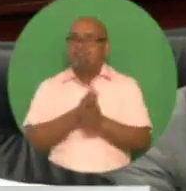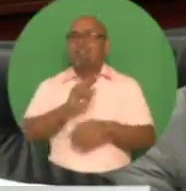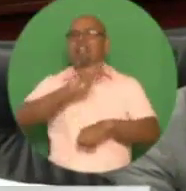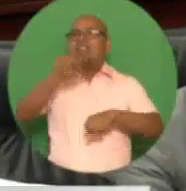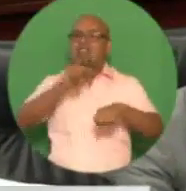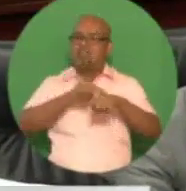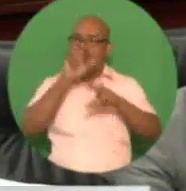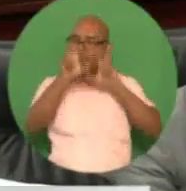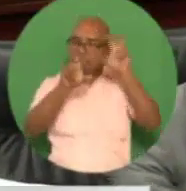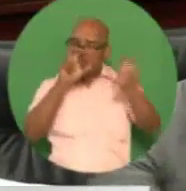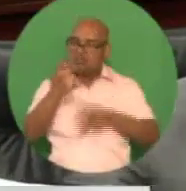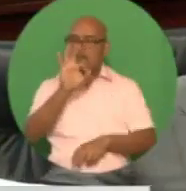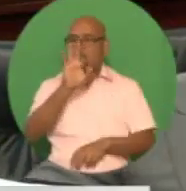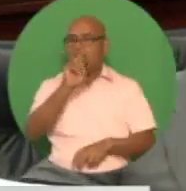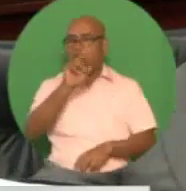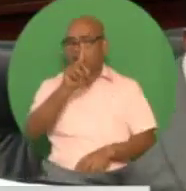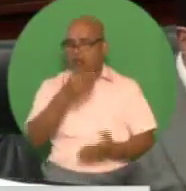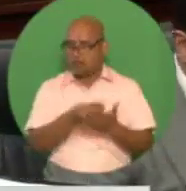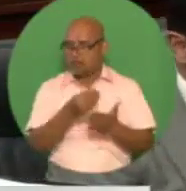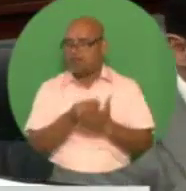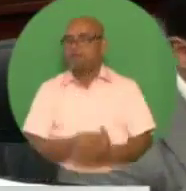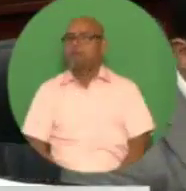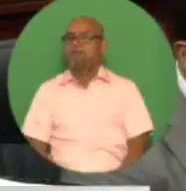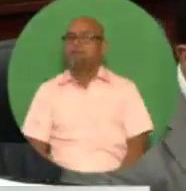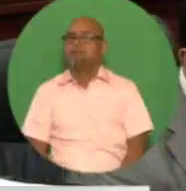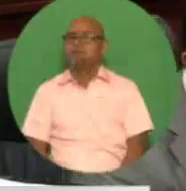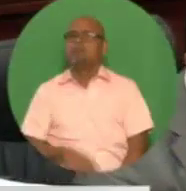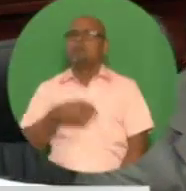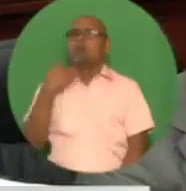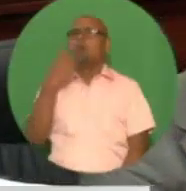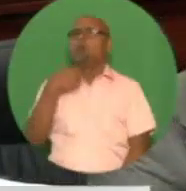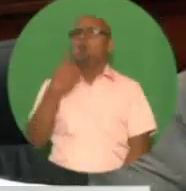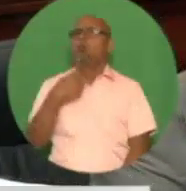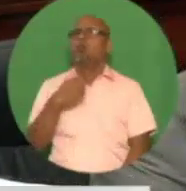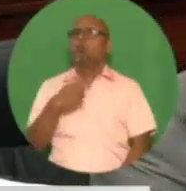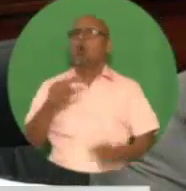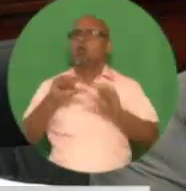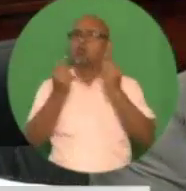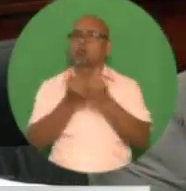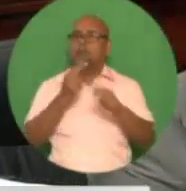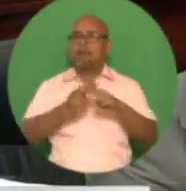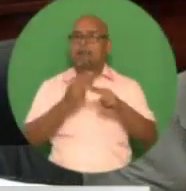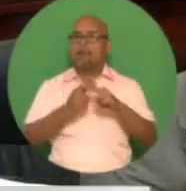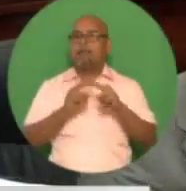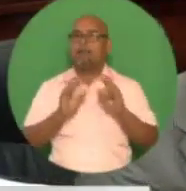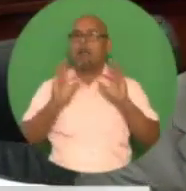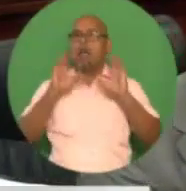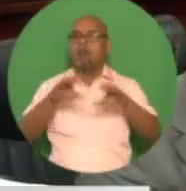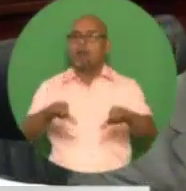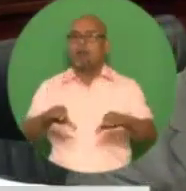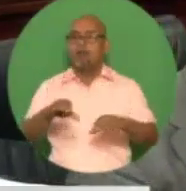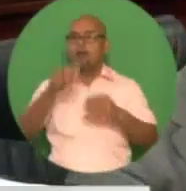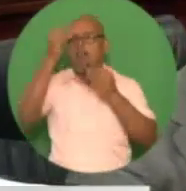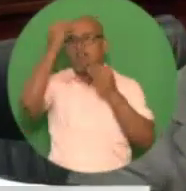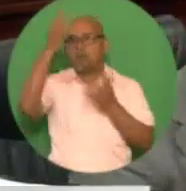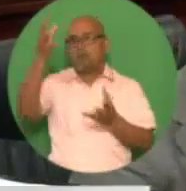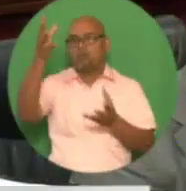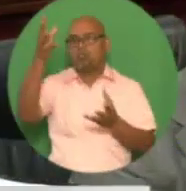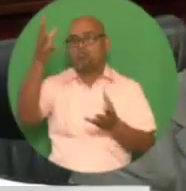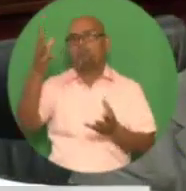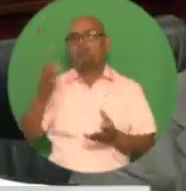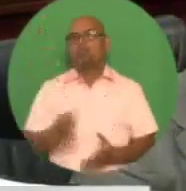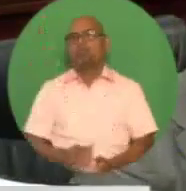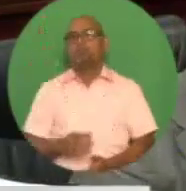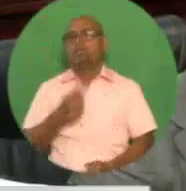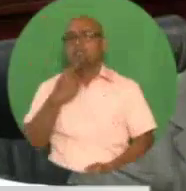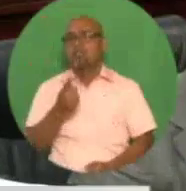Rating Agency, the Caribbean Information and Credit Rating Services Limited, or CARICRIS, assigned a good investment-grade